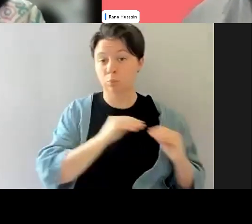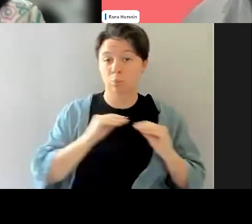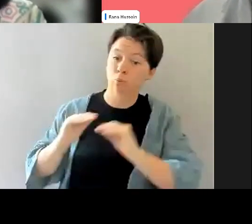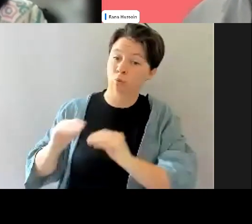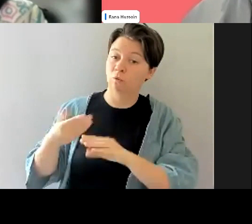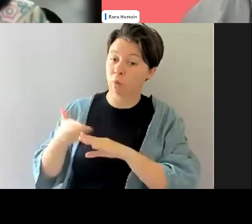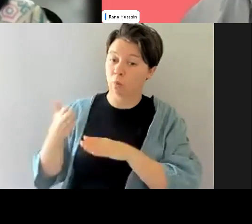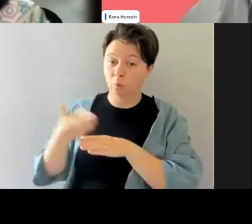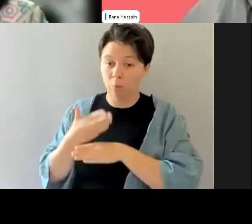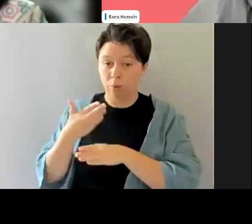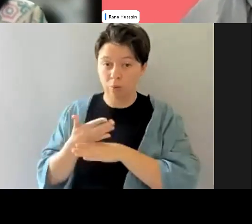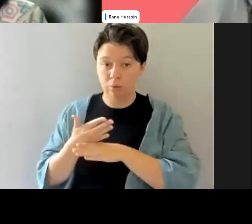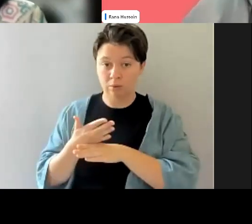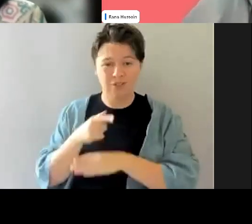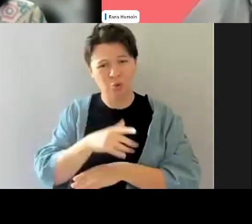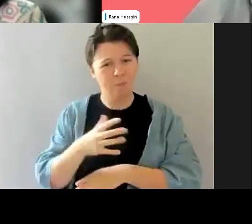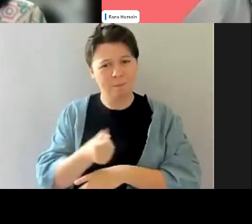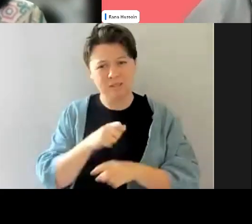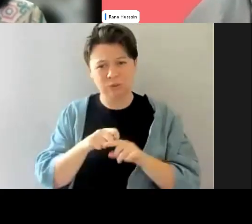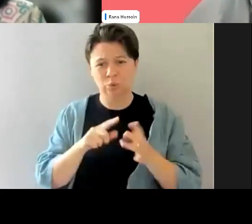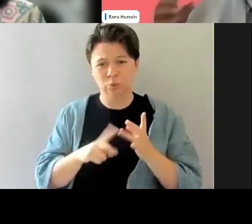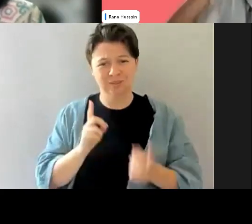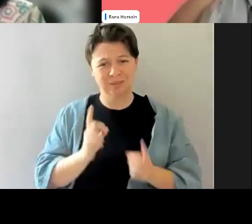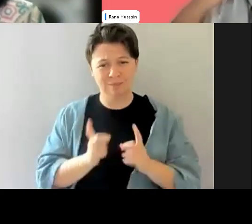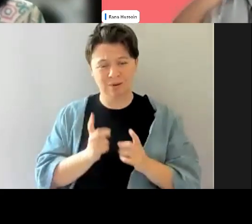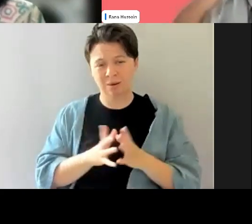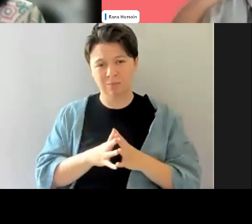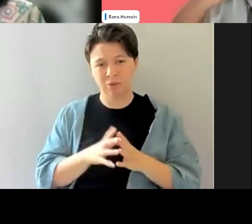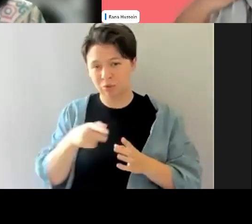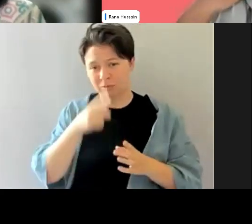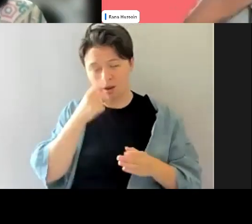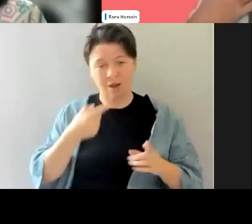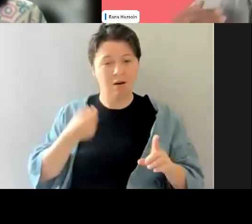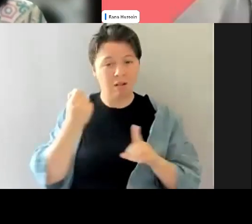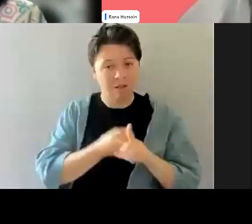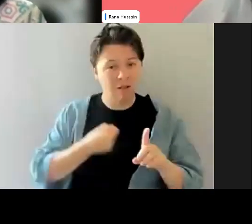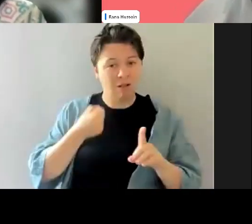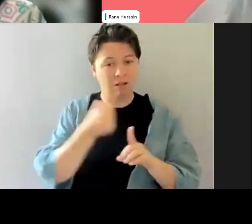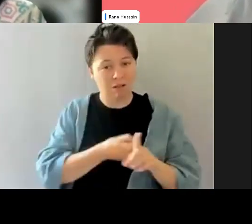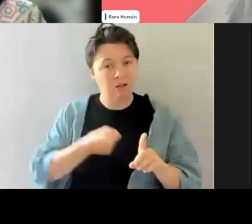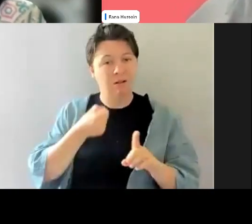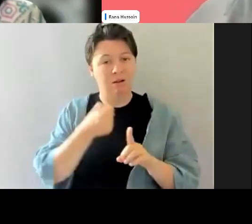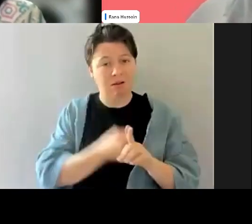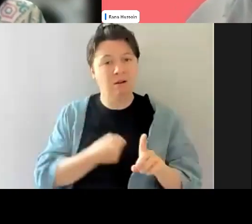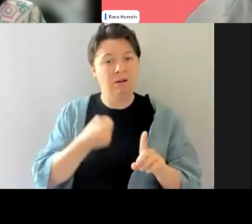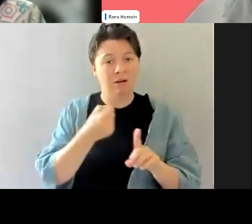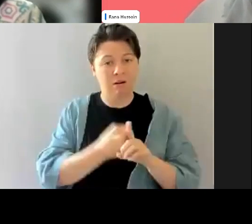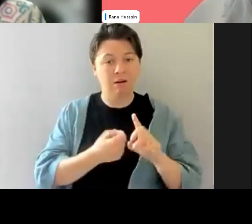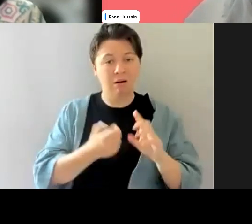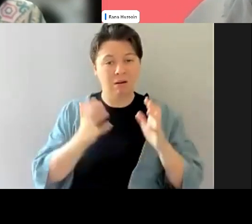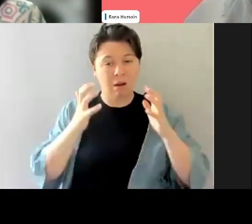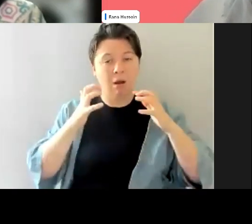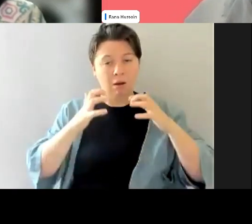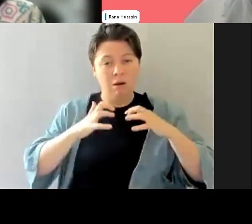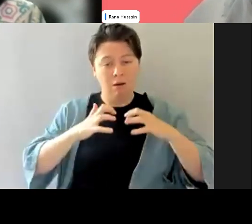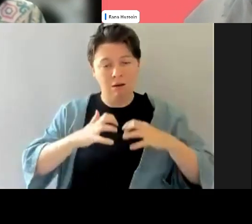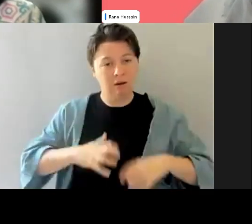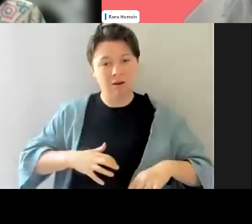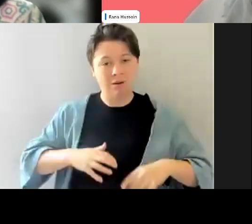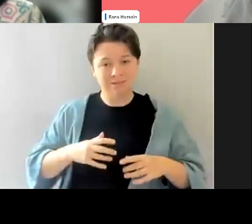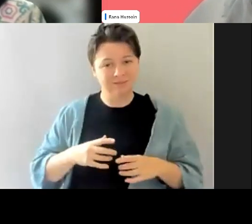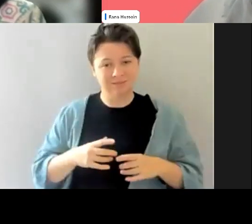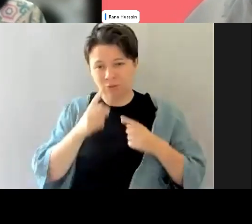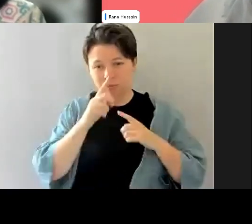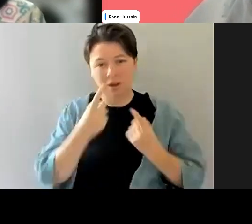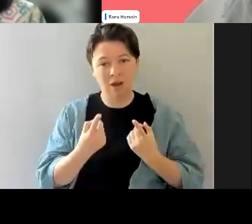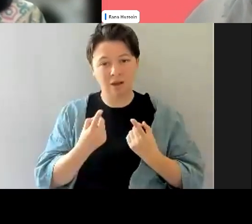place for me. And you've got to do that at times because you can't keep fighting that fight, uh, even though it's, it's, it's going to be good for everyone in the